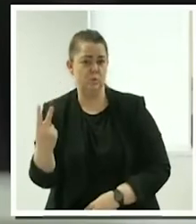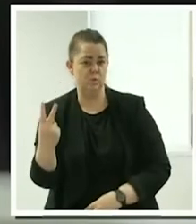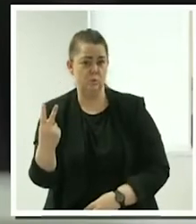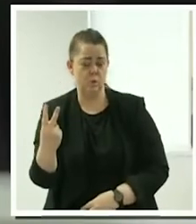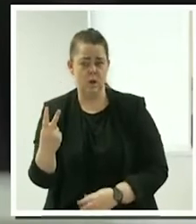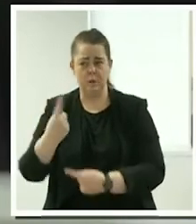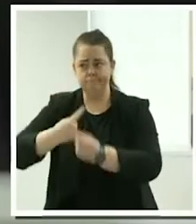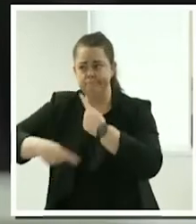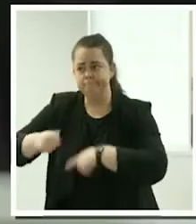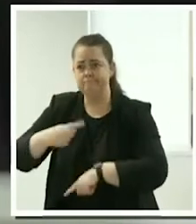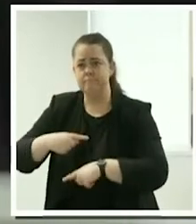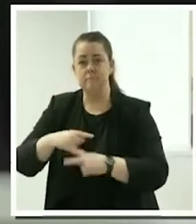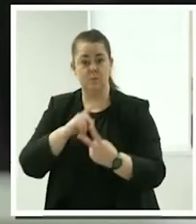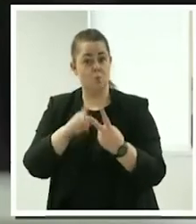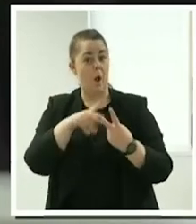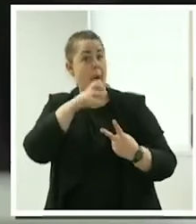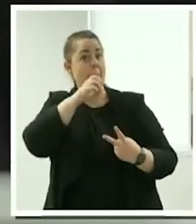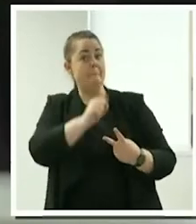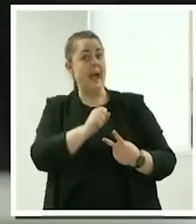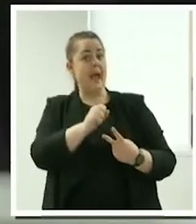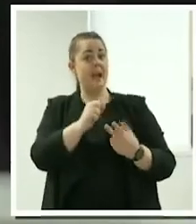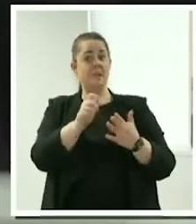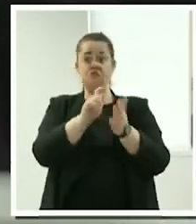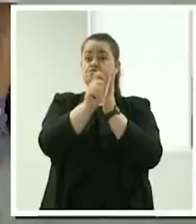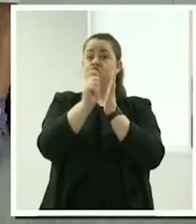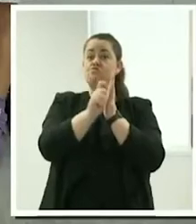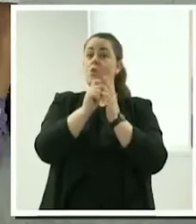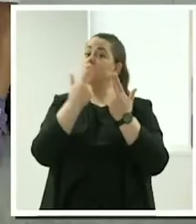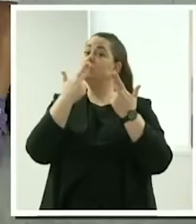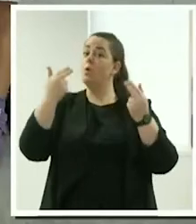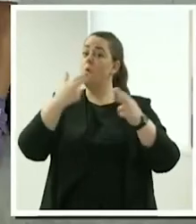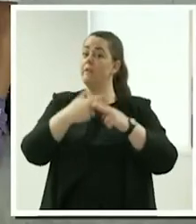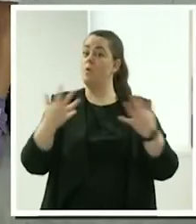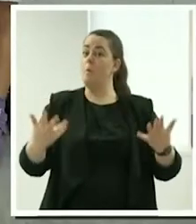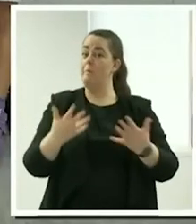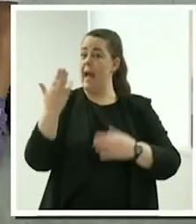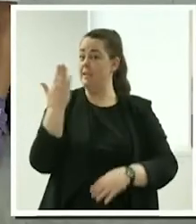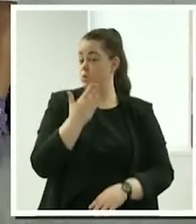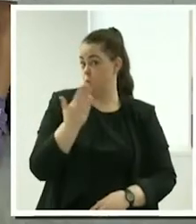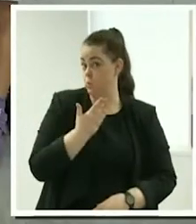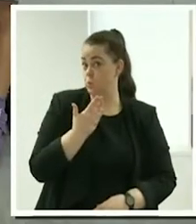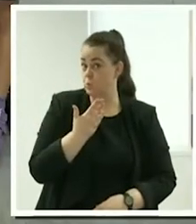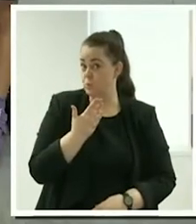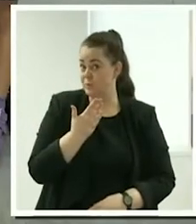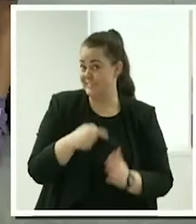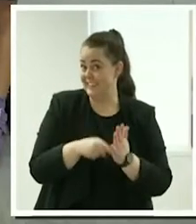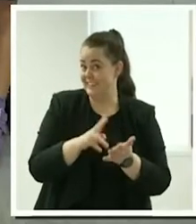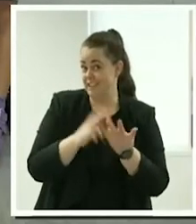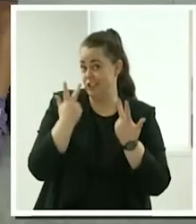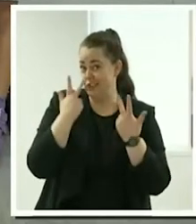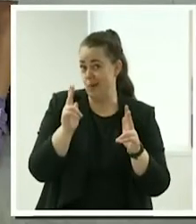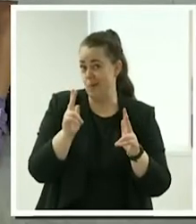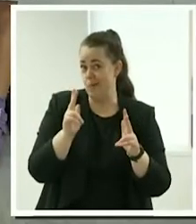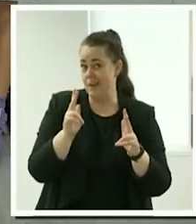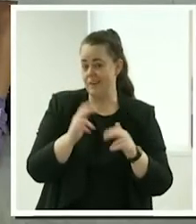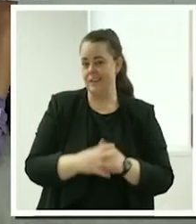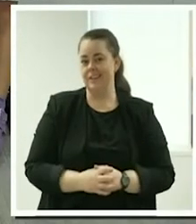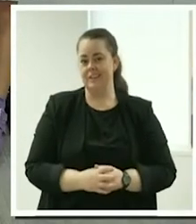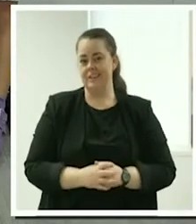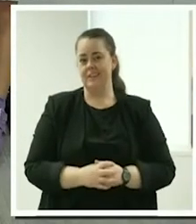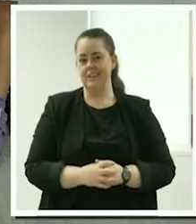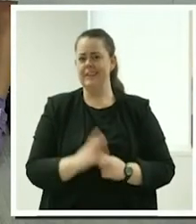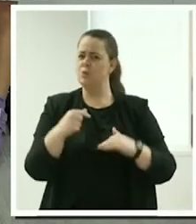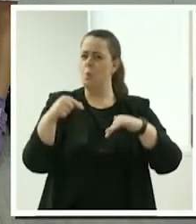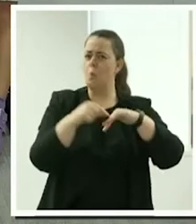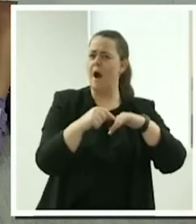that wrote the play school song oh really yes i did and his fam his wife was uh david attenborough